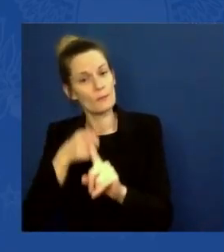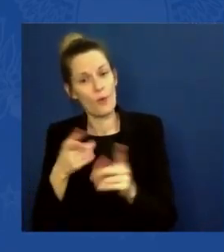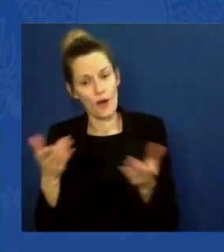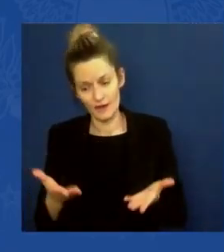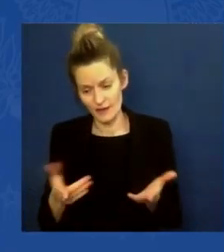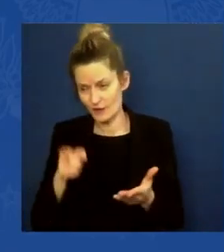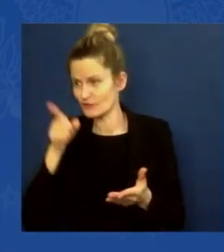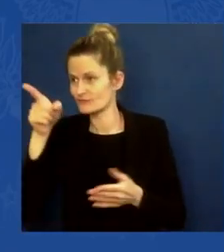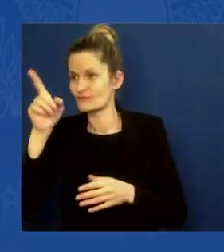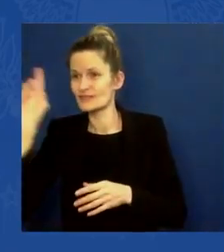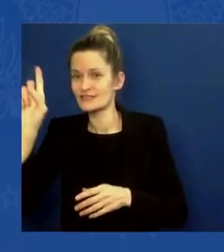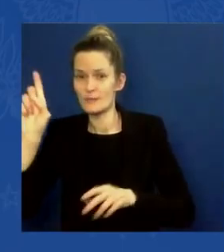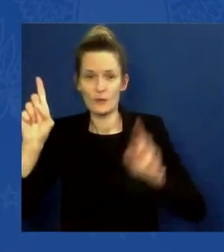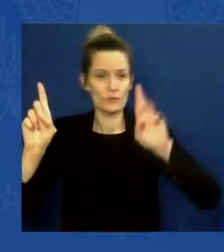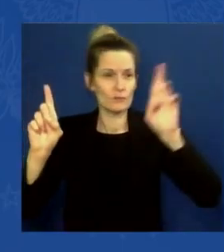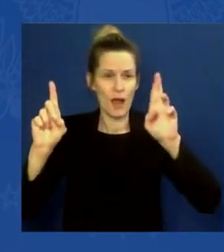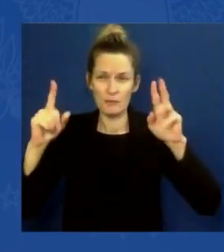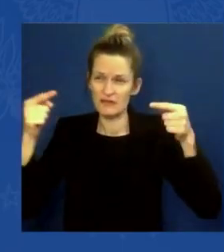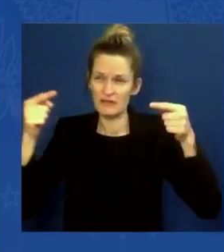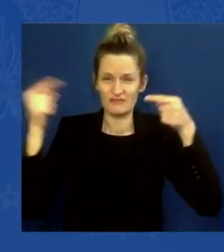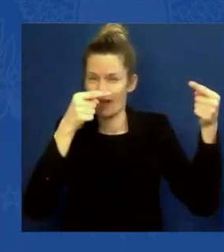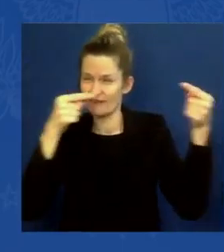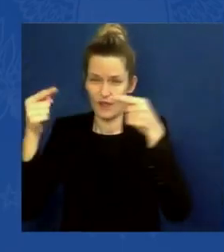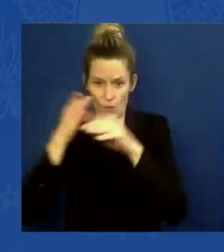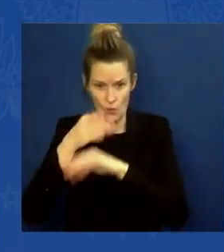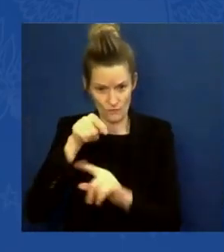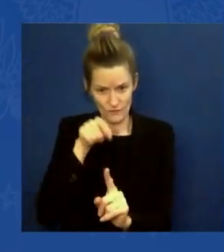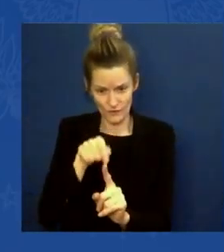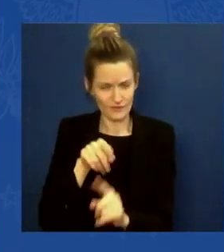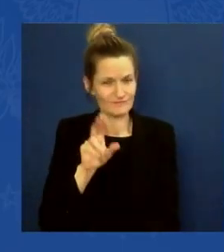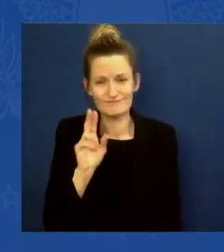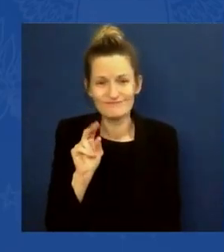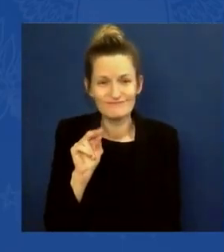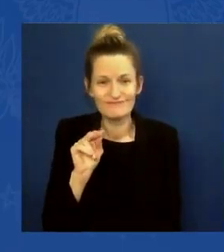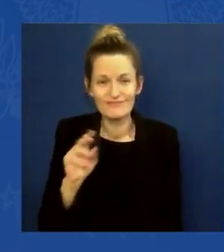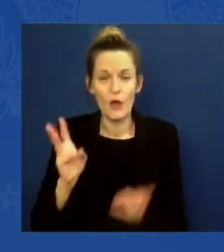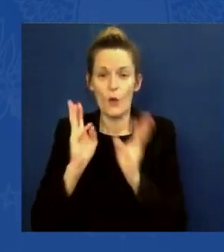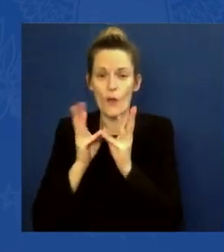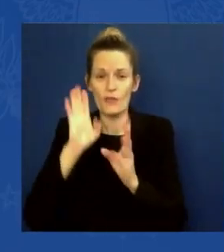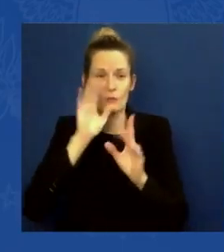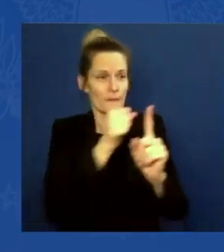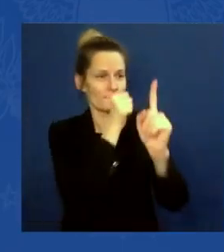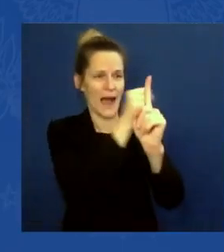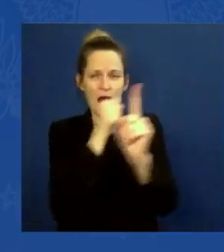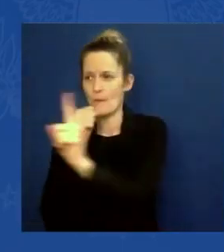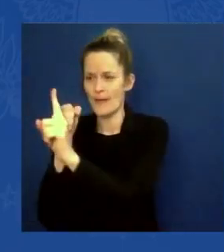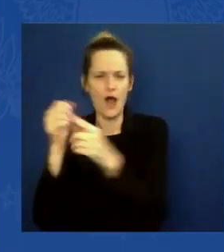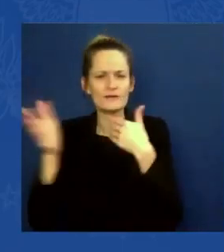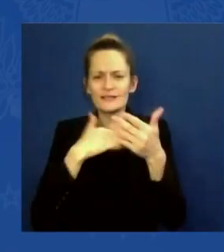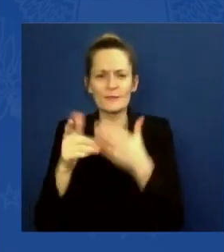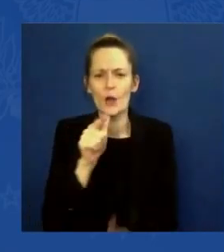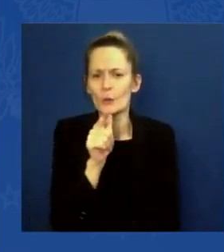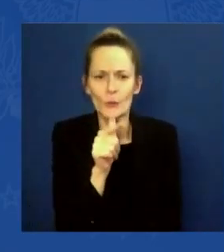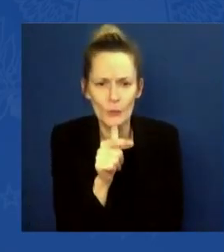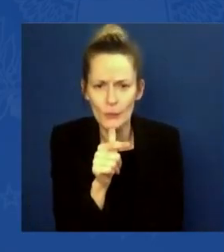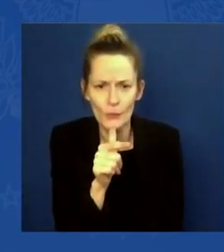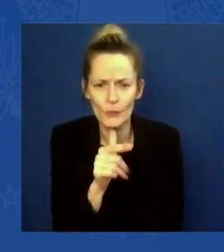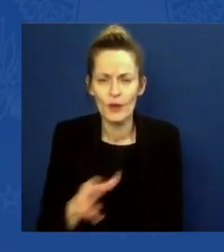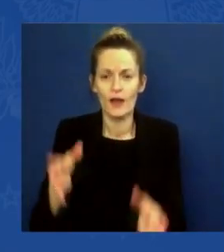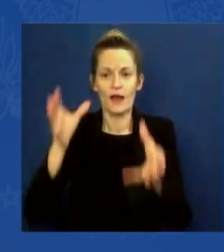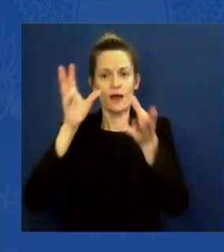damn for which party you belong to. Disasters aren't going to stop. That's the nature of the climate threat.